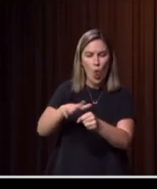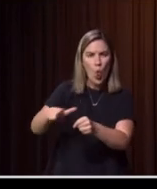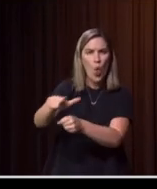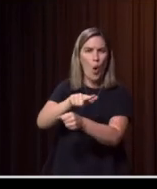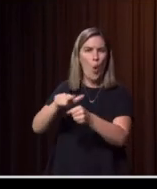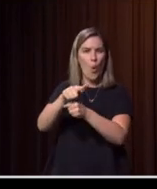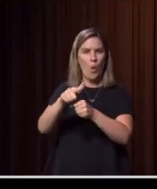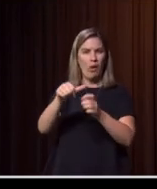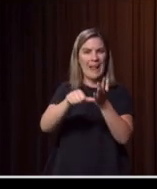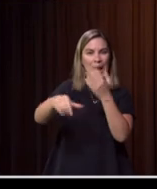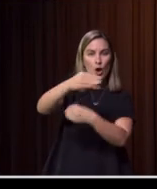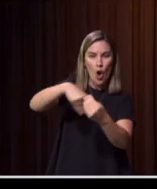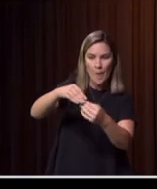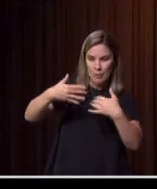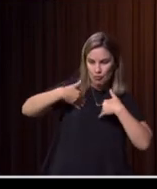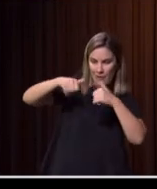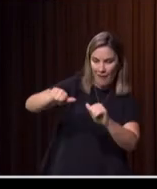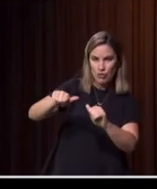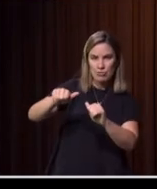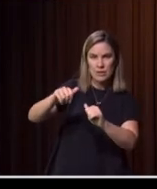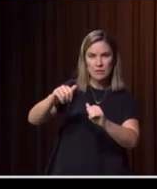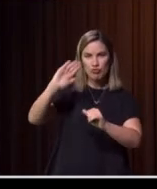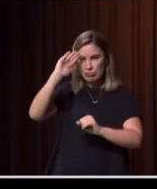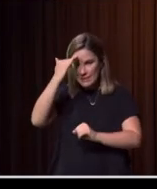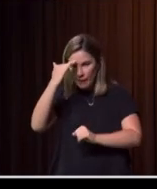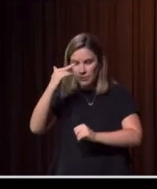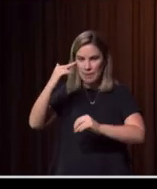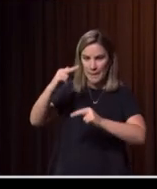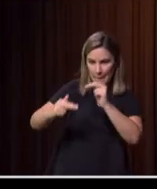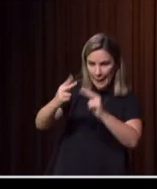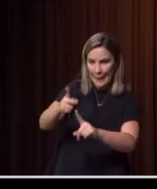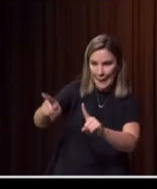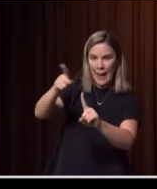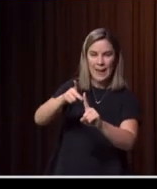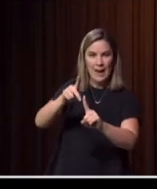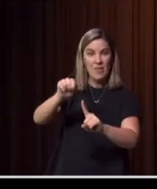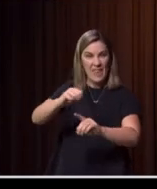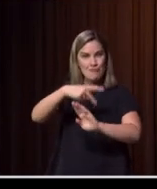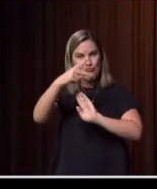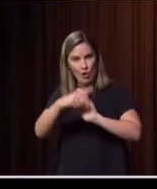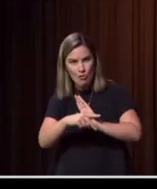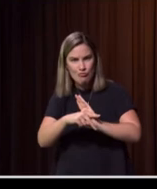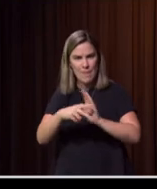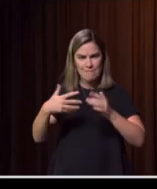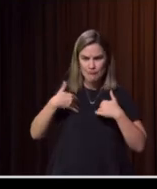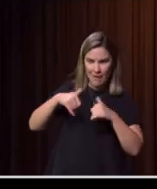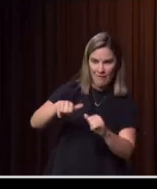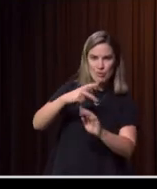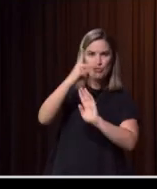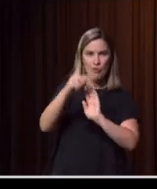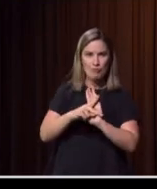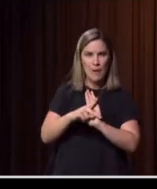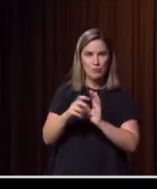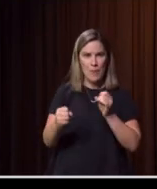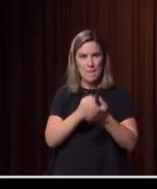local community resilience and rebuilding programs, recovery programs that can enable people to implement